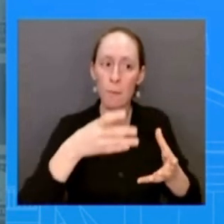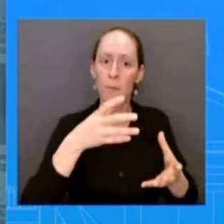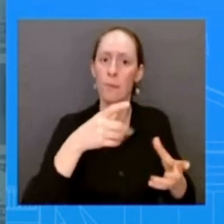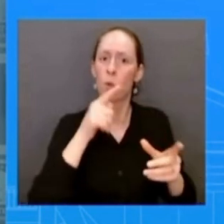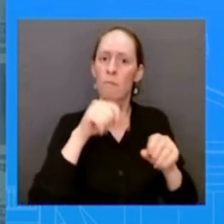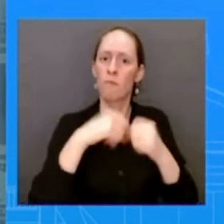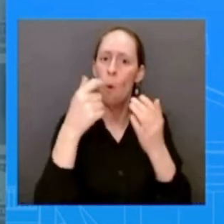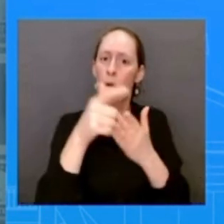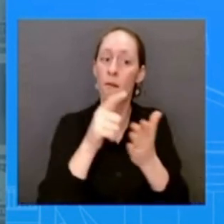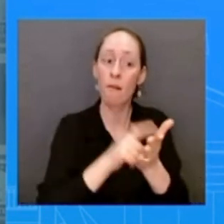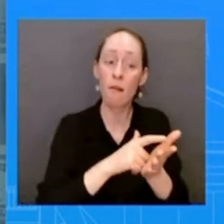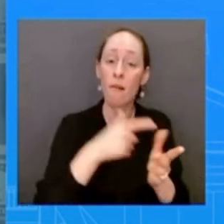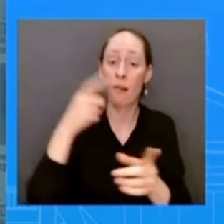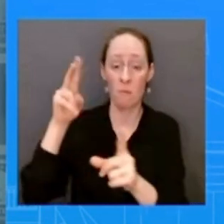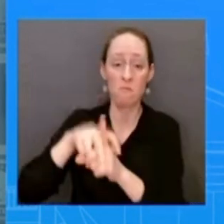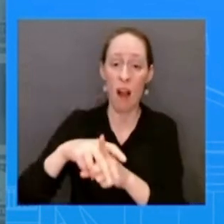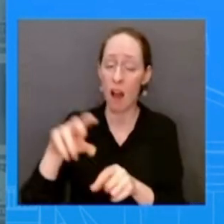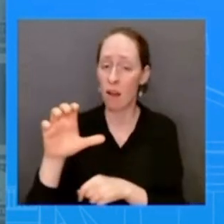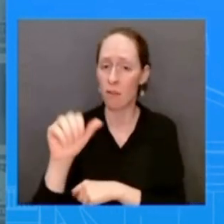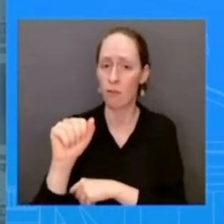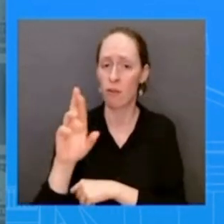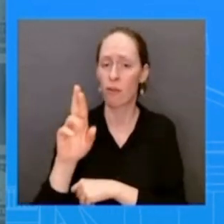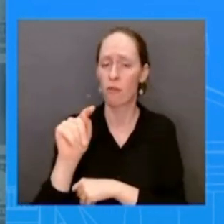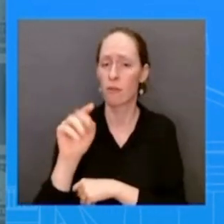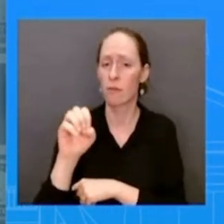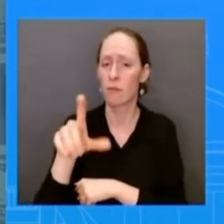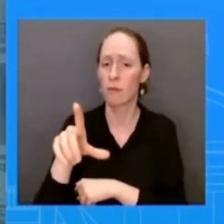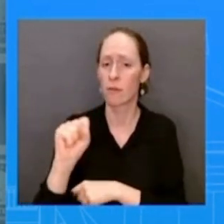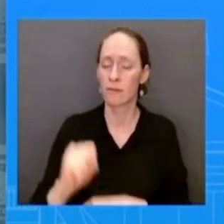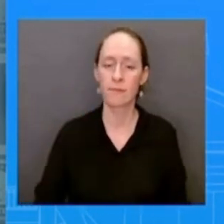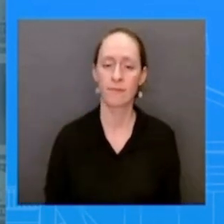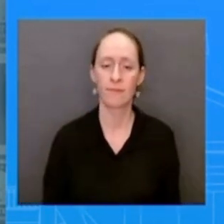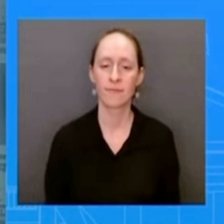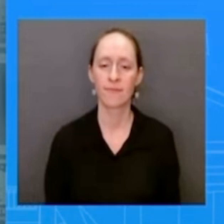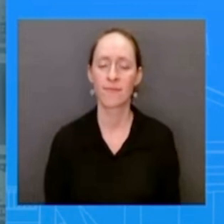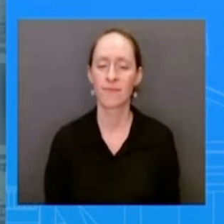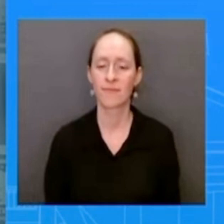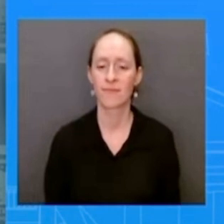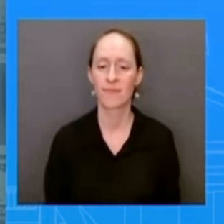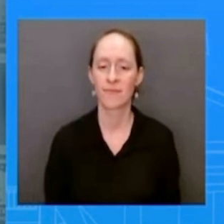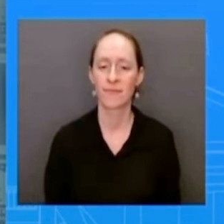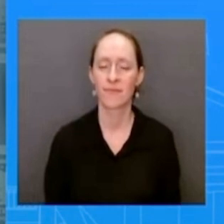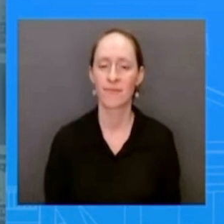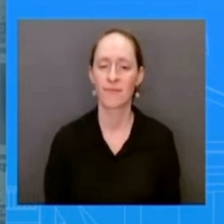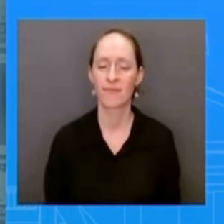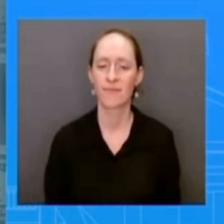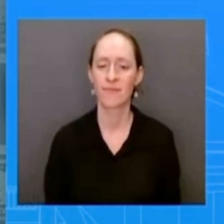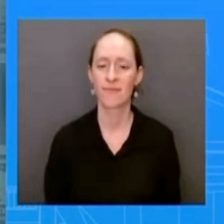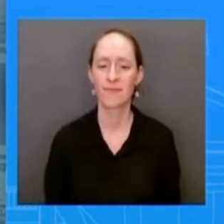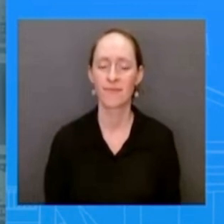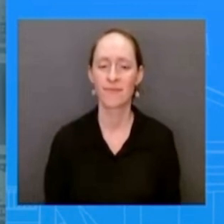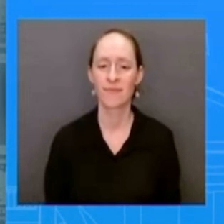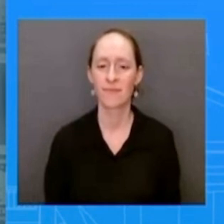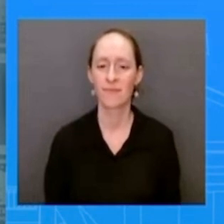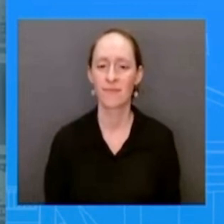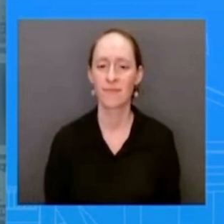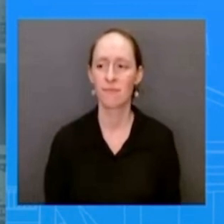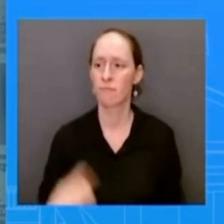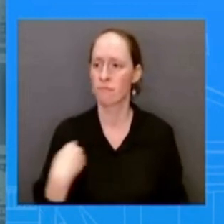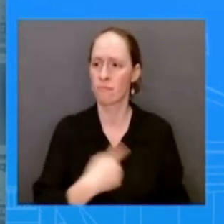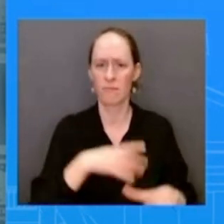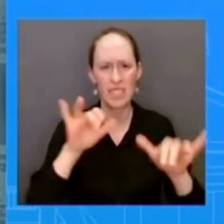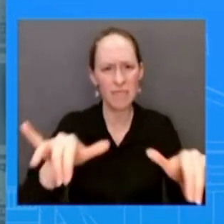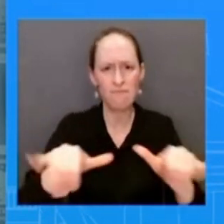remain committed to applying the full weight of our efforts and resources to counter them right now our immediate